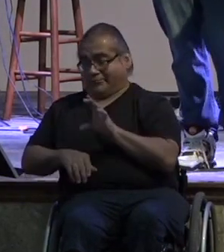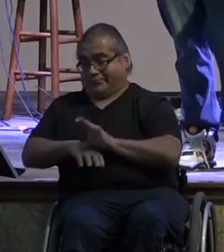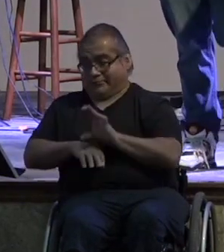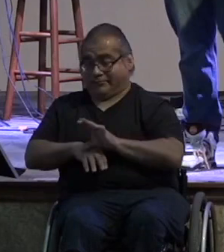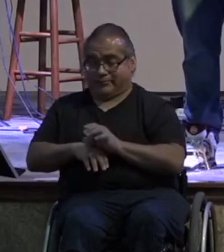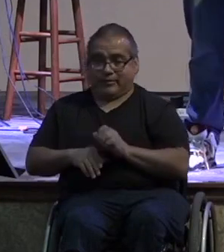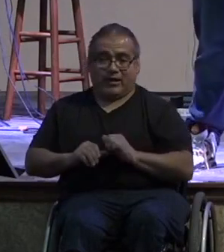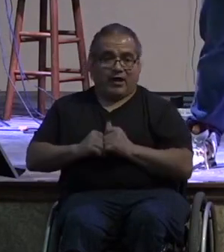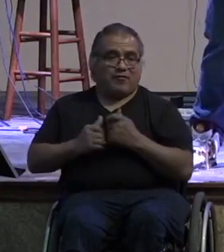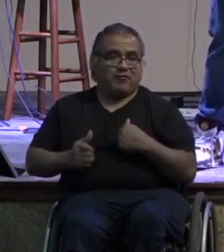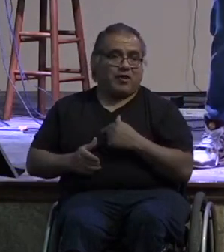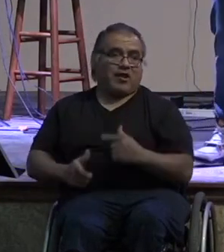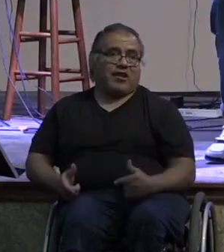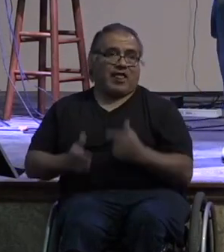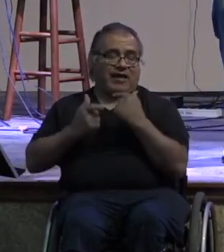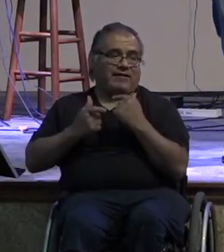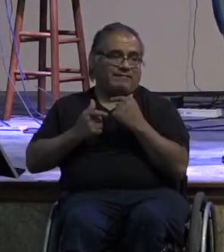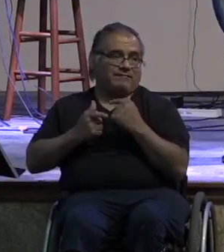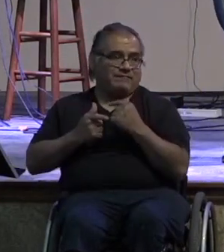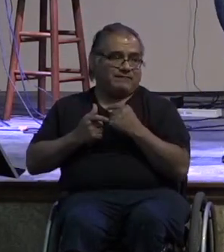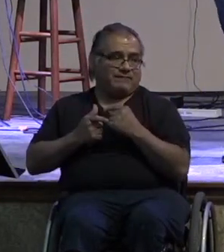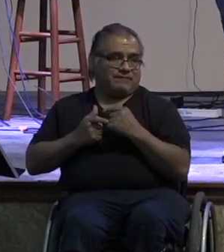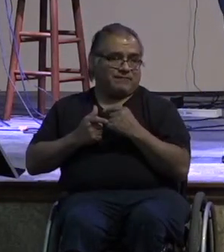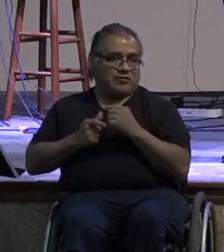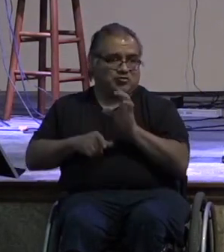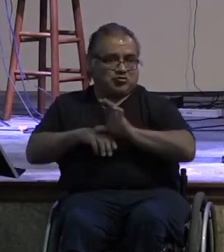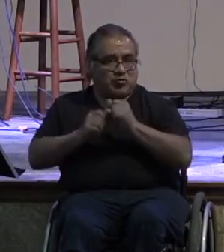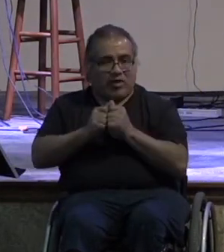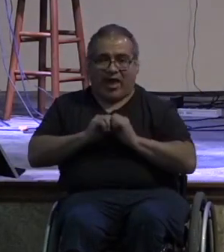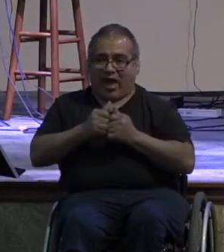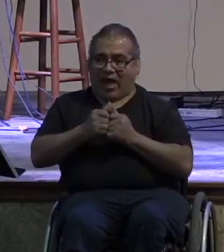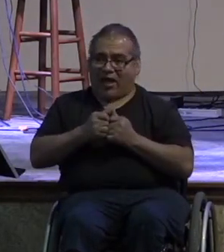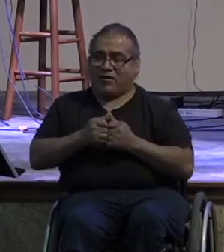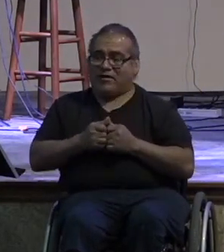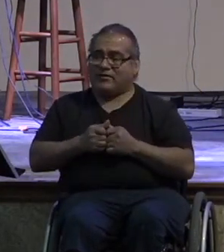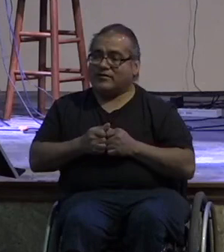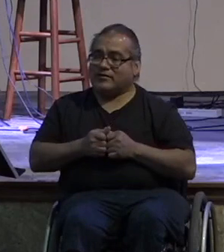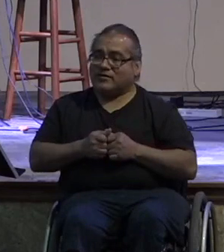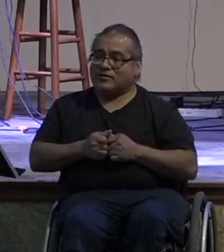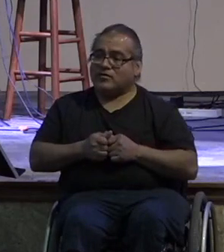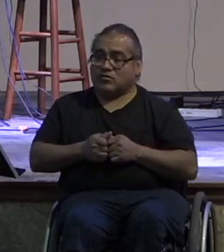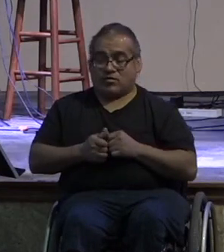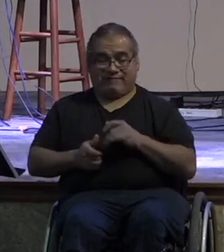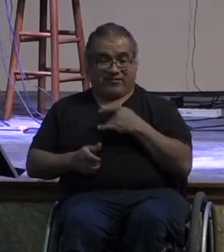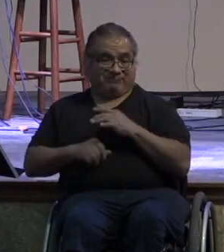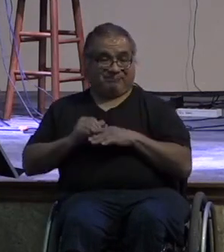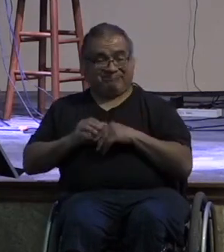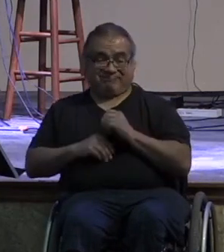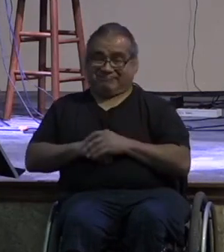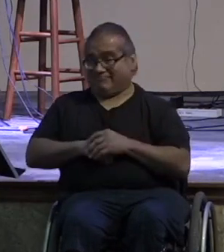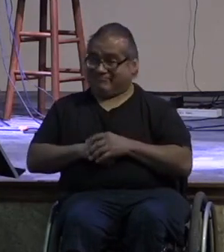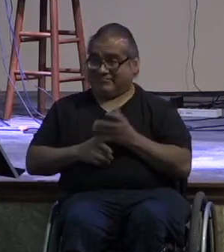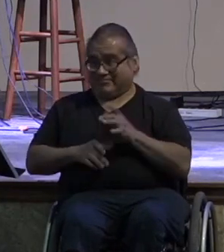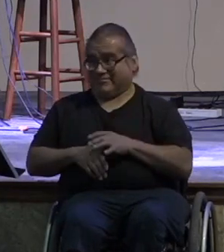church we're really talking about engaging together as community so why might we feel uncomfortable talking